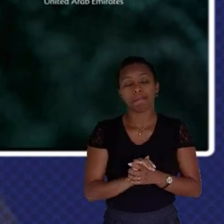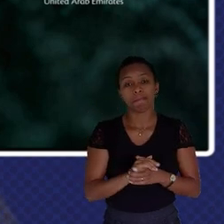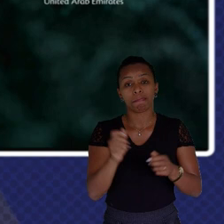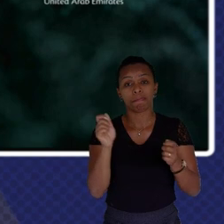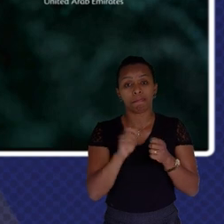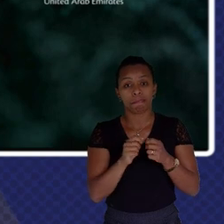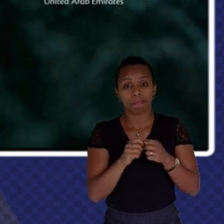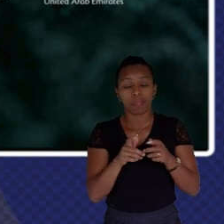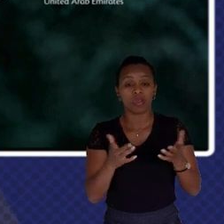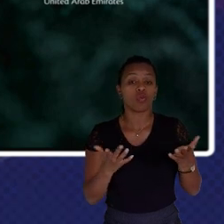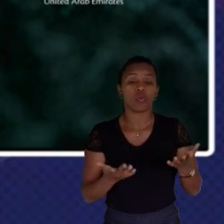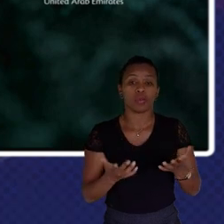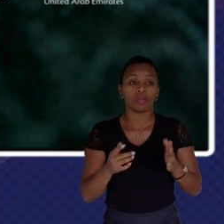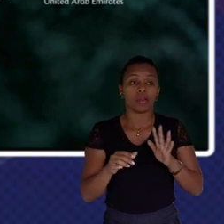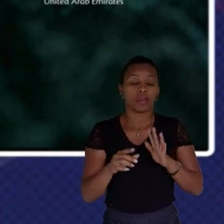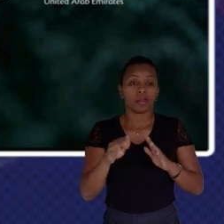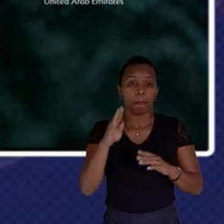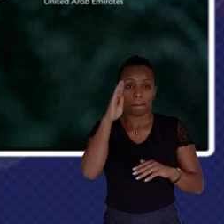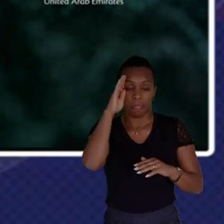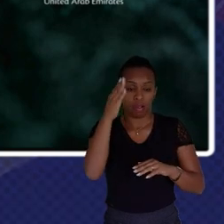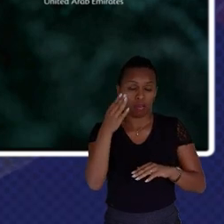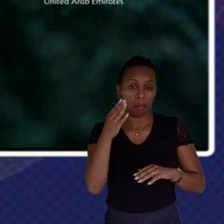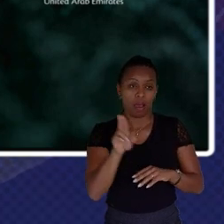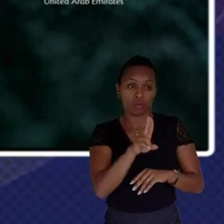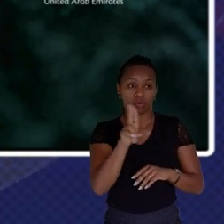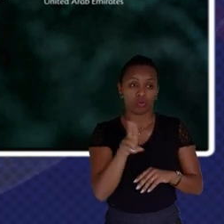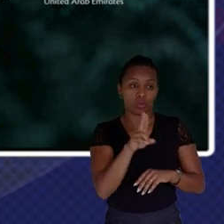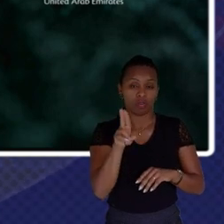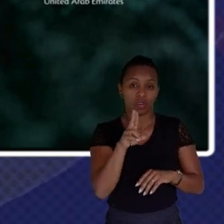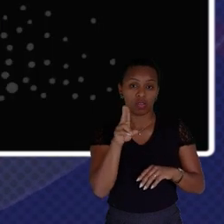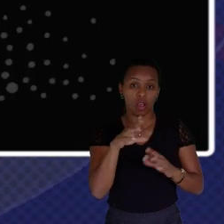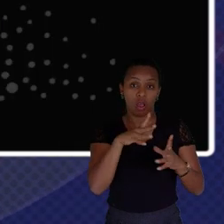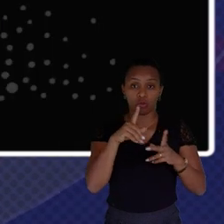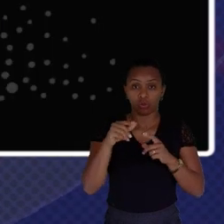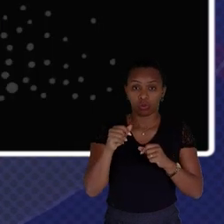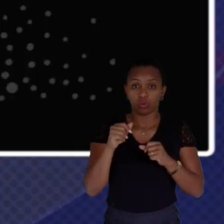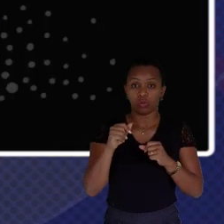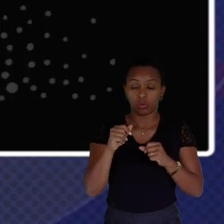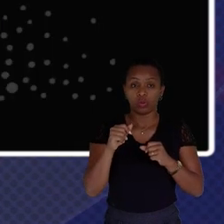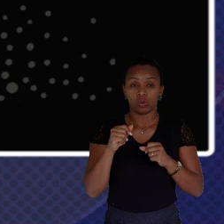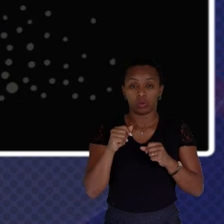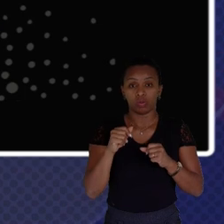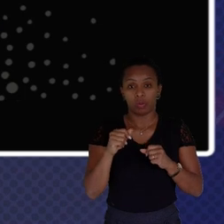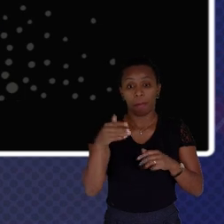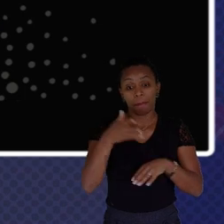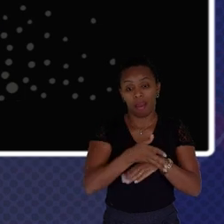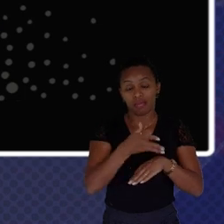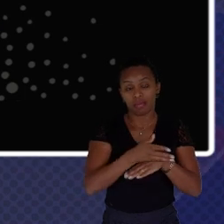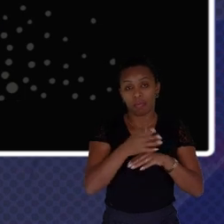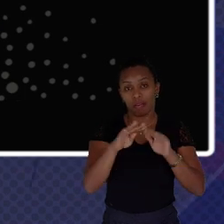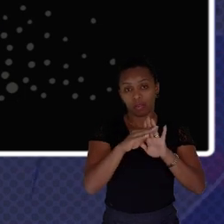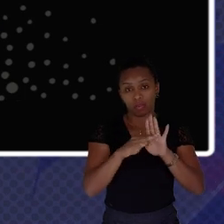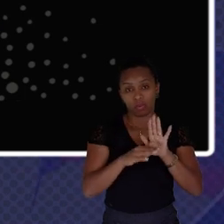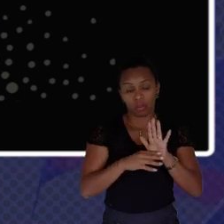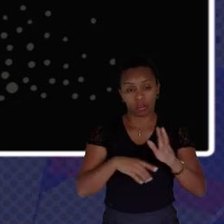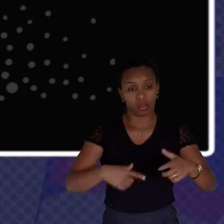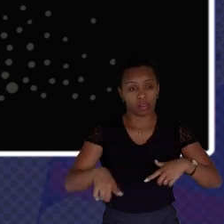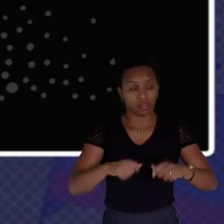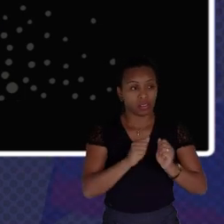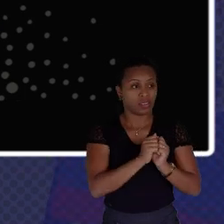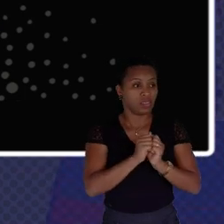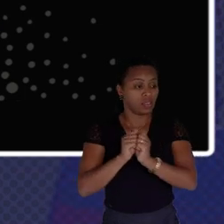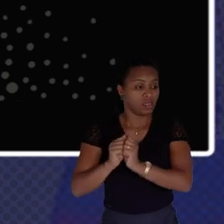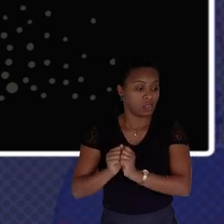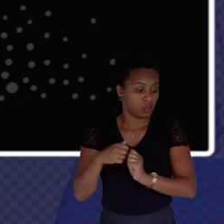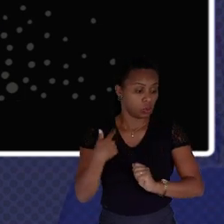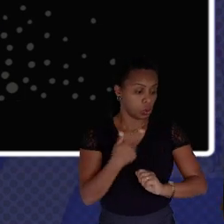elite graduates from around the world To be part of this program And they worked hand-in-hand with our ministers So 10 were selected As you can